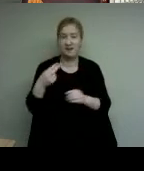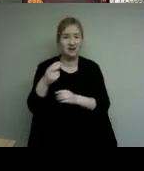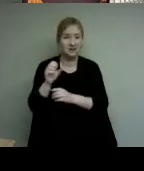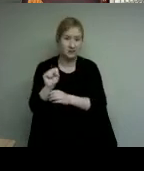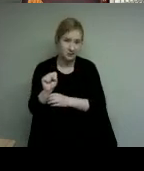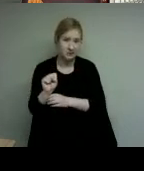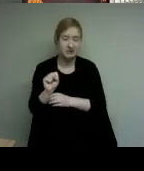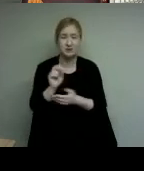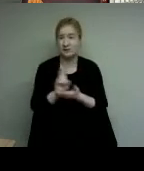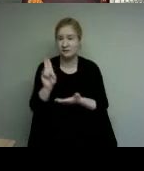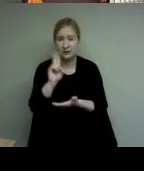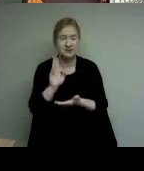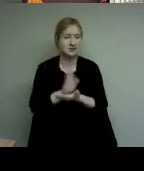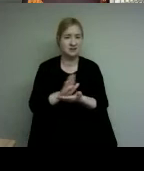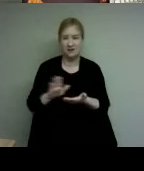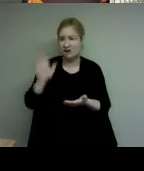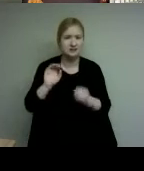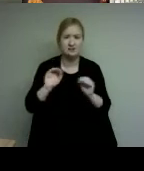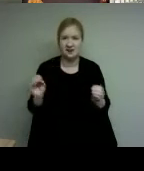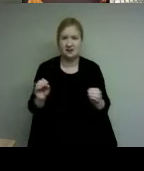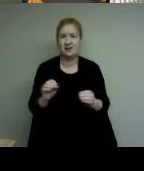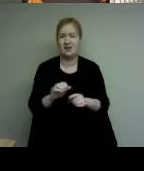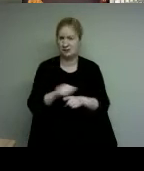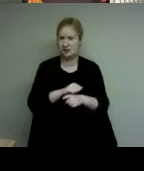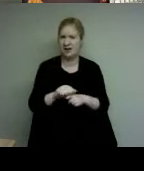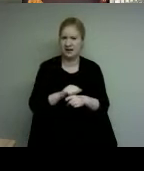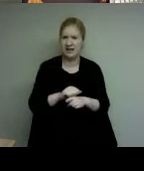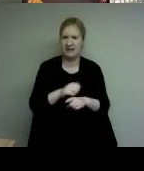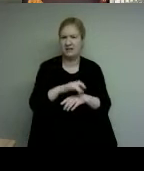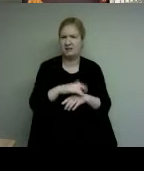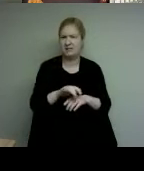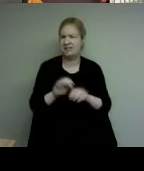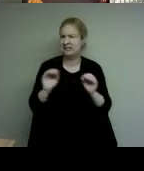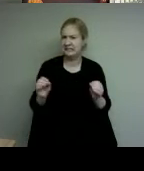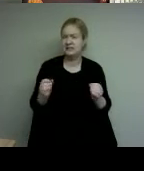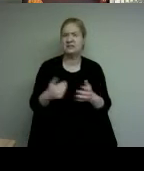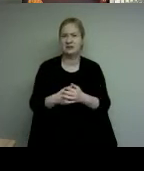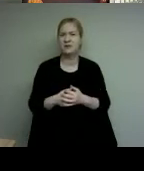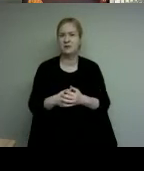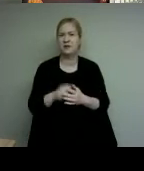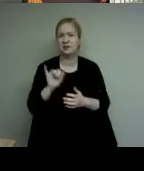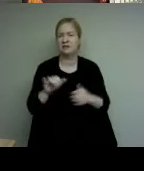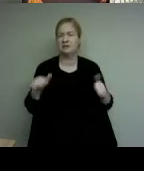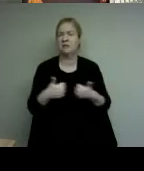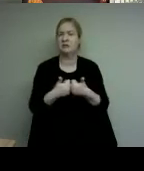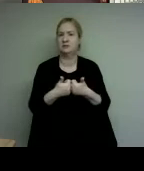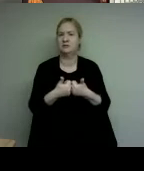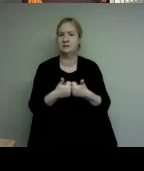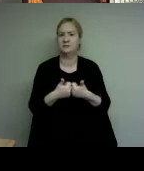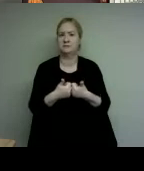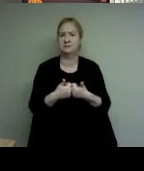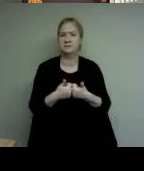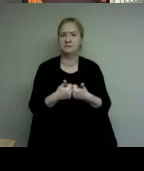universities and it's very hard to get training in a smaller remote community there's also no recreation